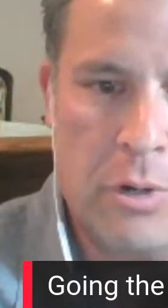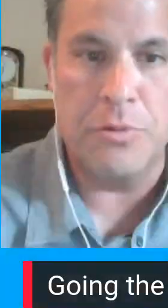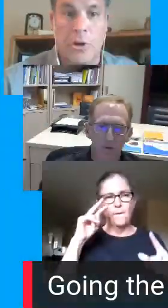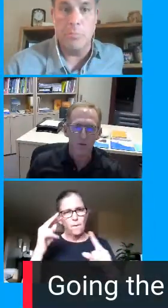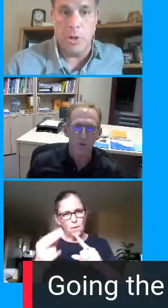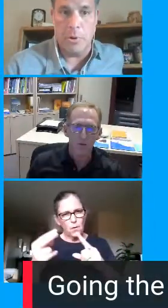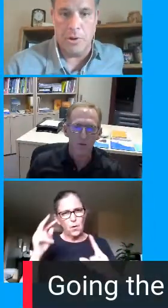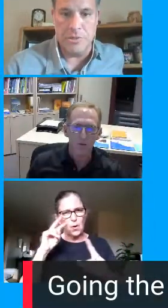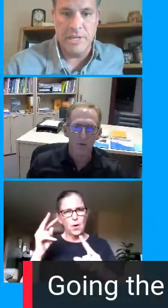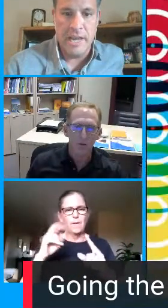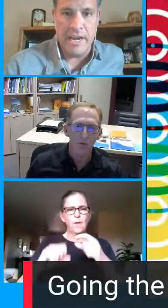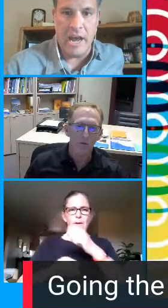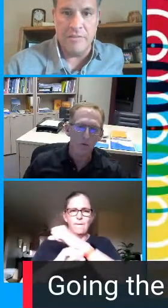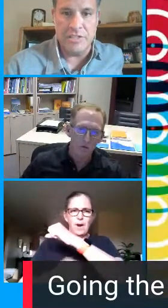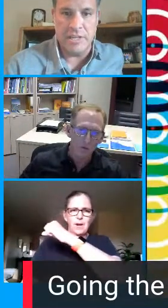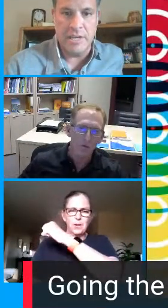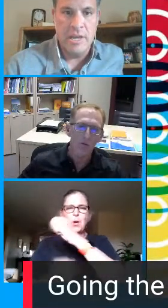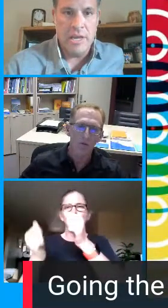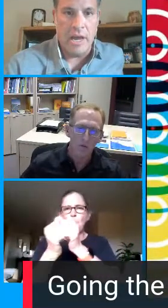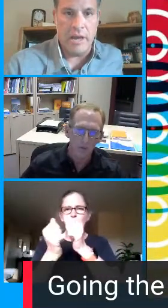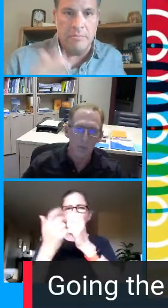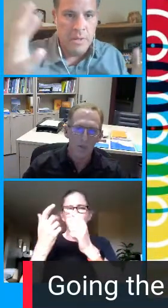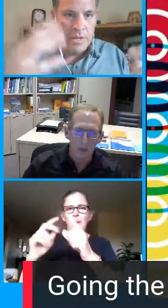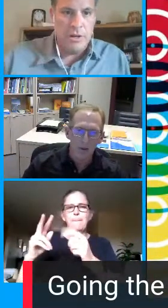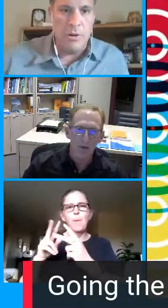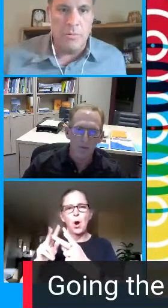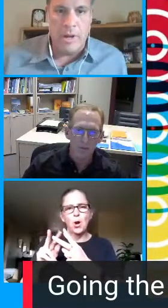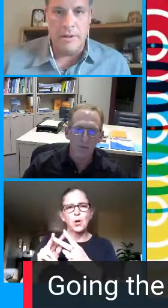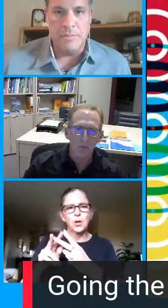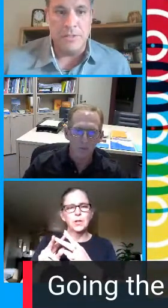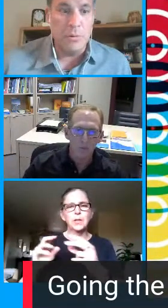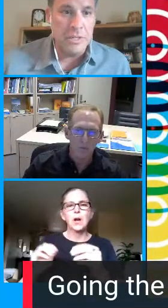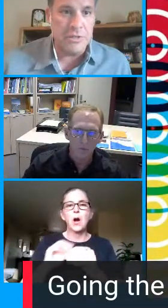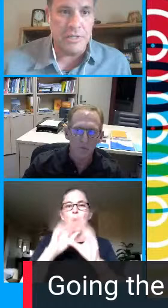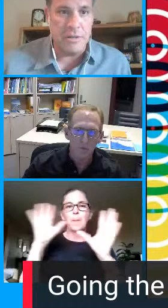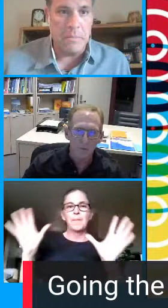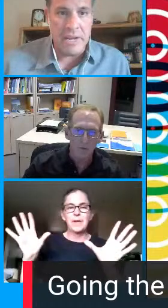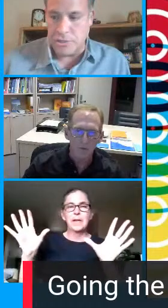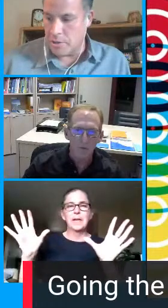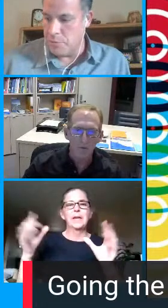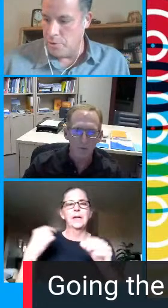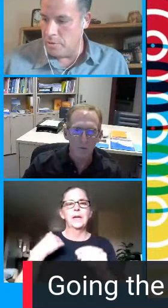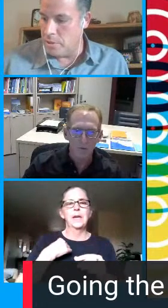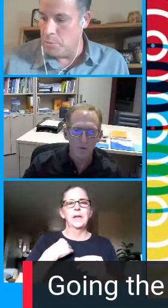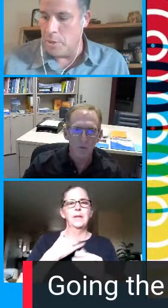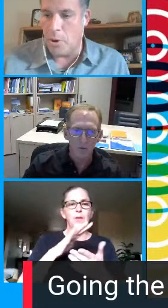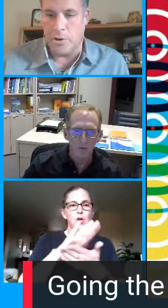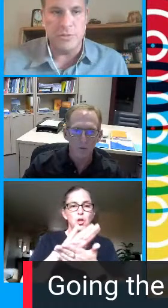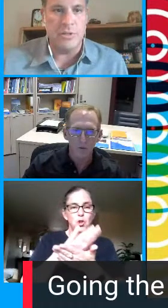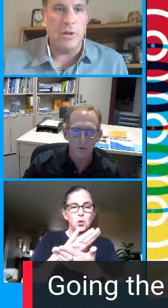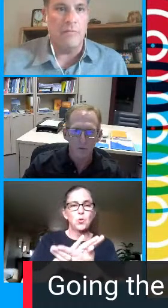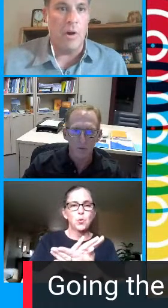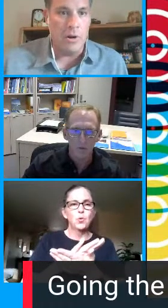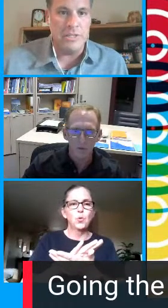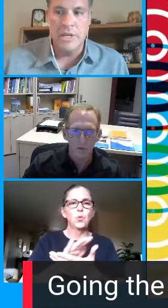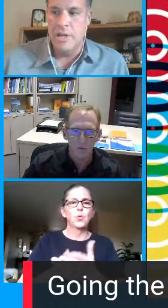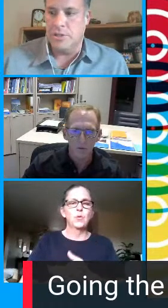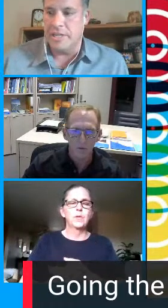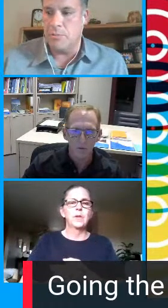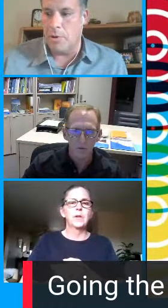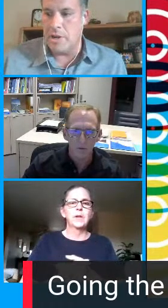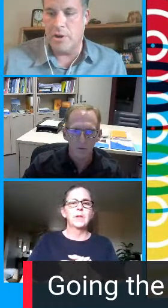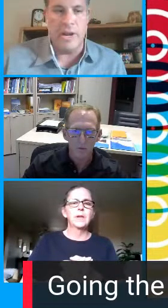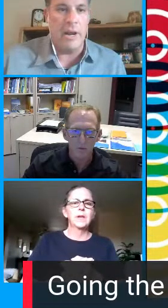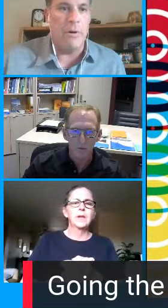is to work with our community partners and obviously um you know the school district is a major community community partners of ours